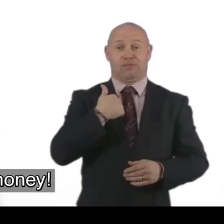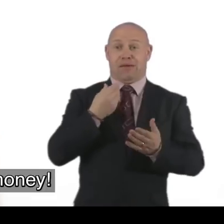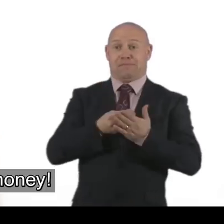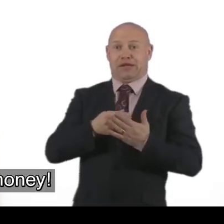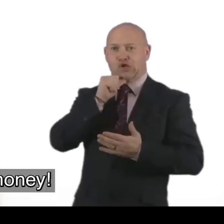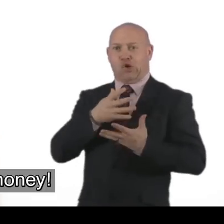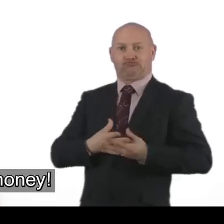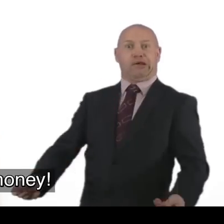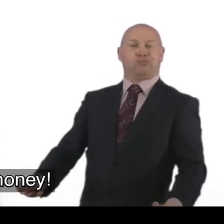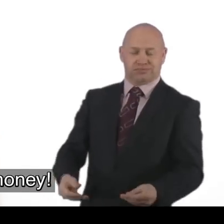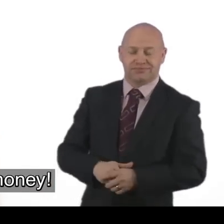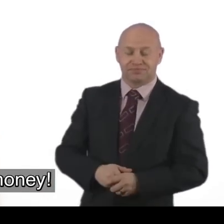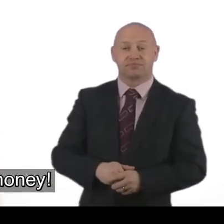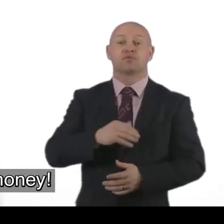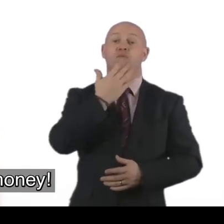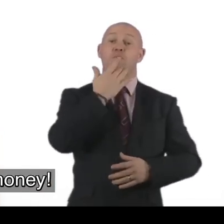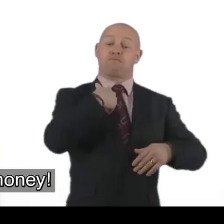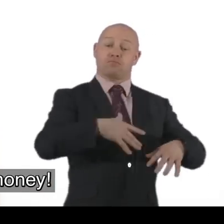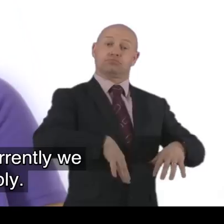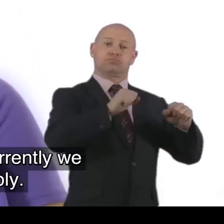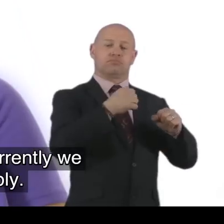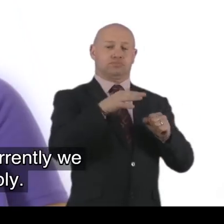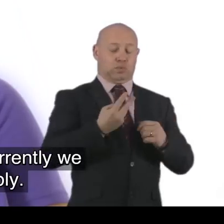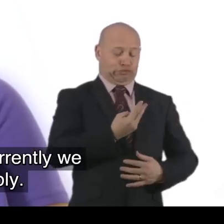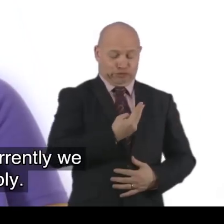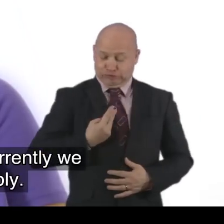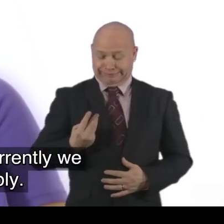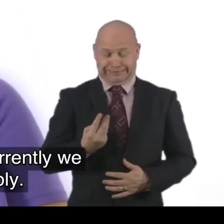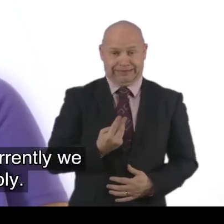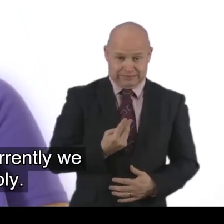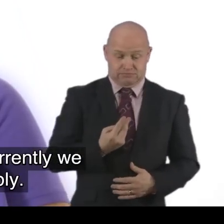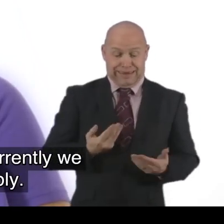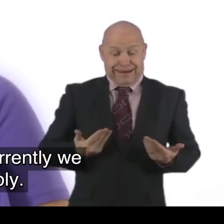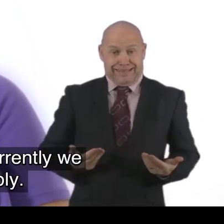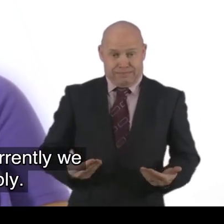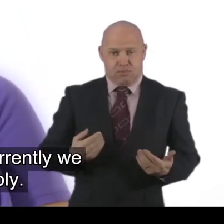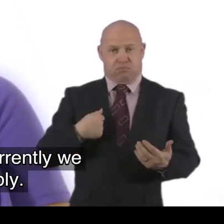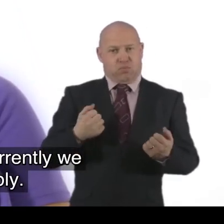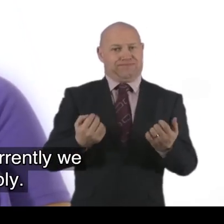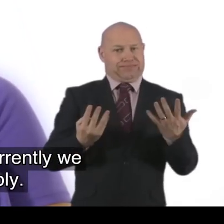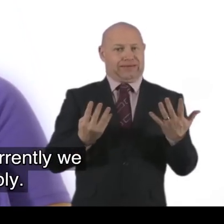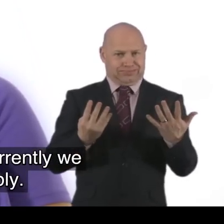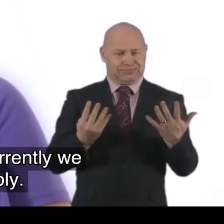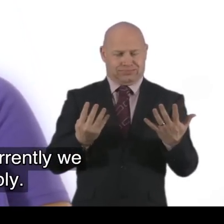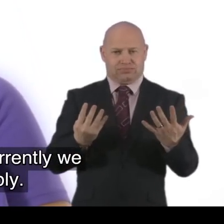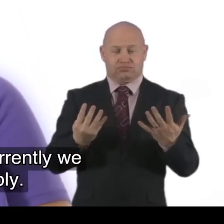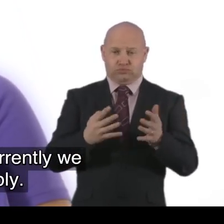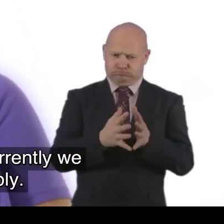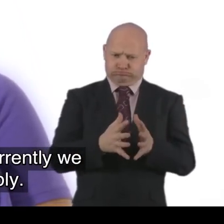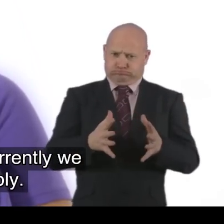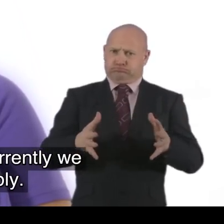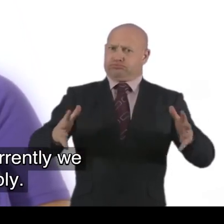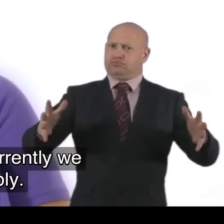that we don't run out of money. When I started there were just three of us. And currently we have nine.